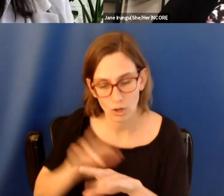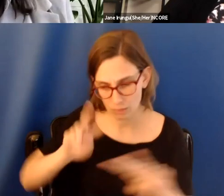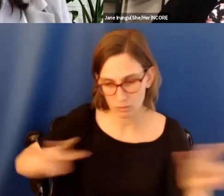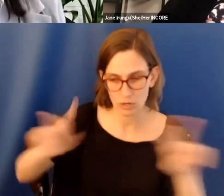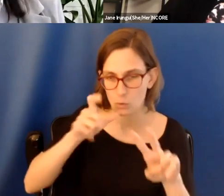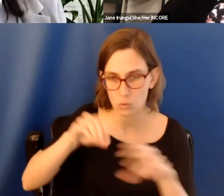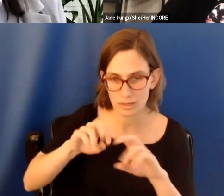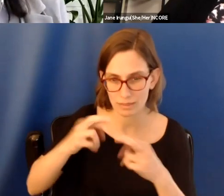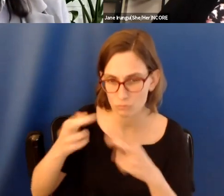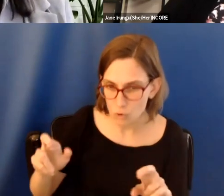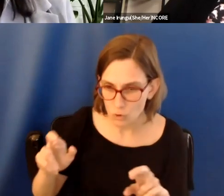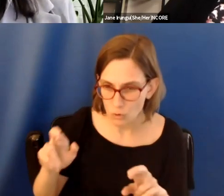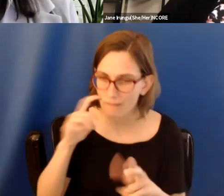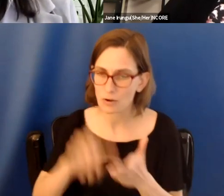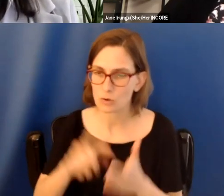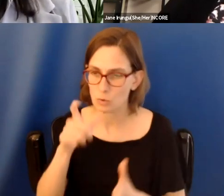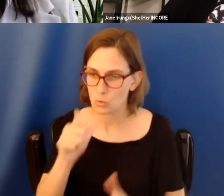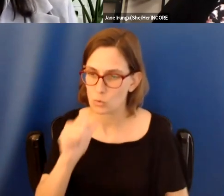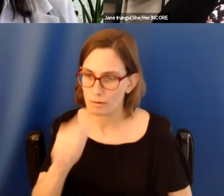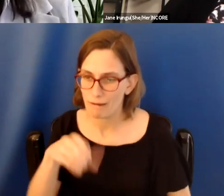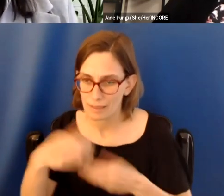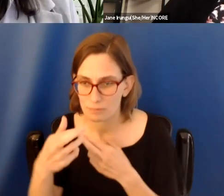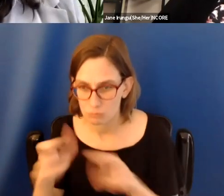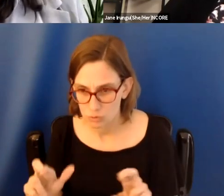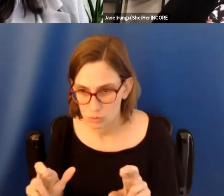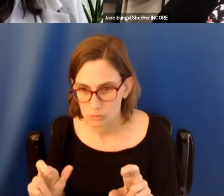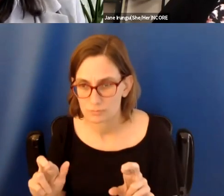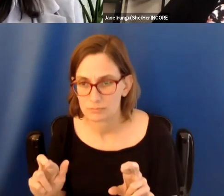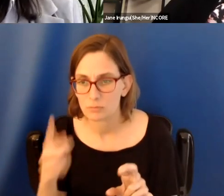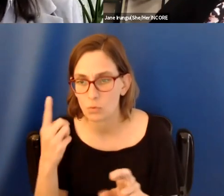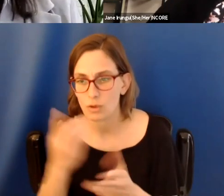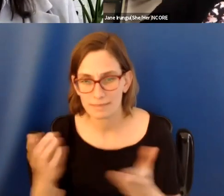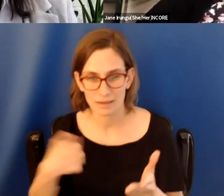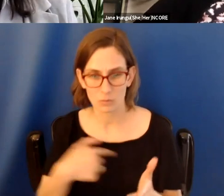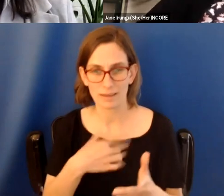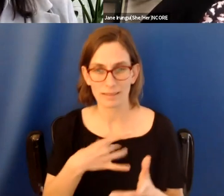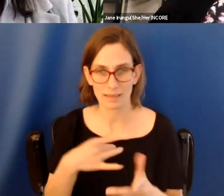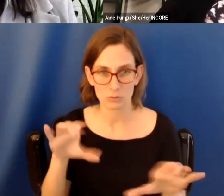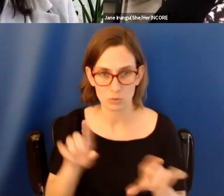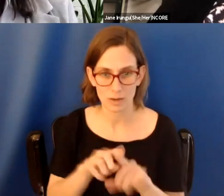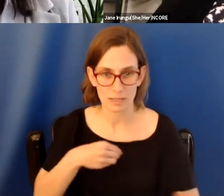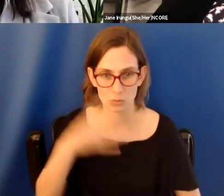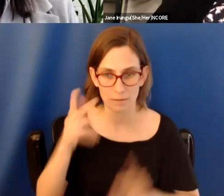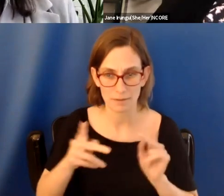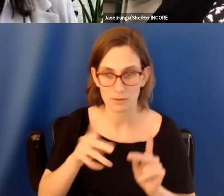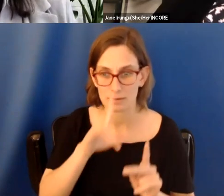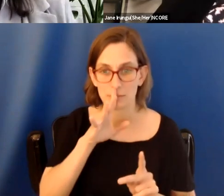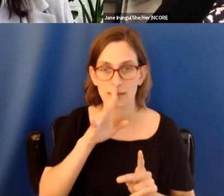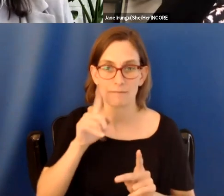room and who's not in the room. Um, because one of the things we really like to do as white people is talk for other people.